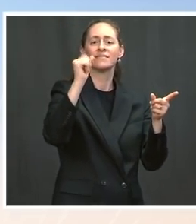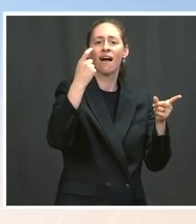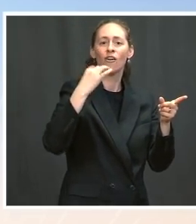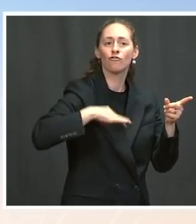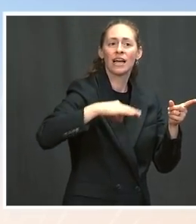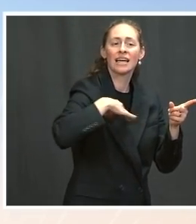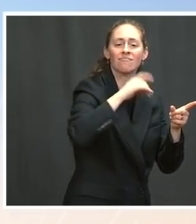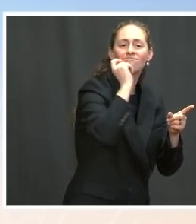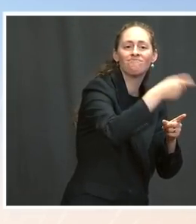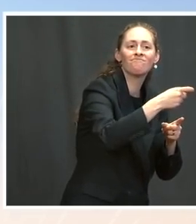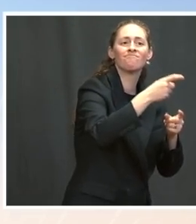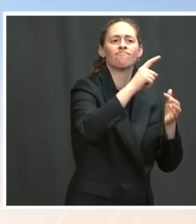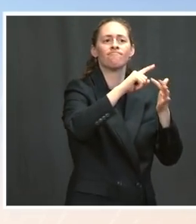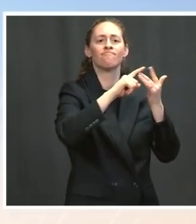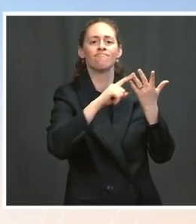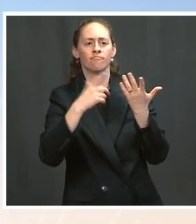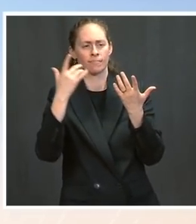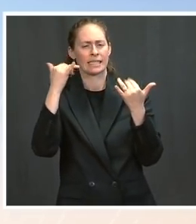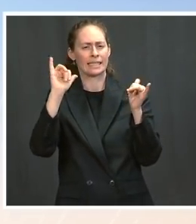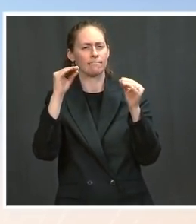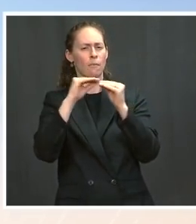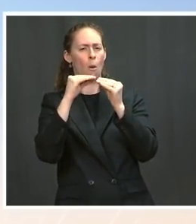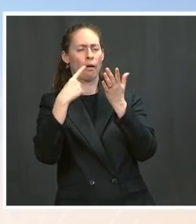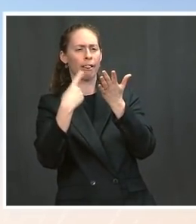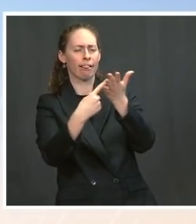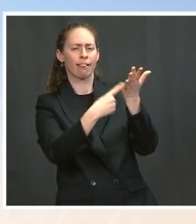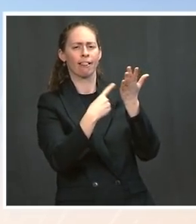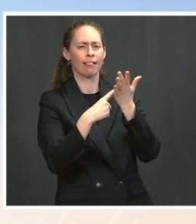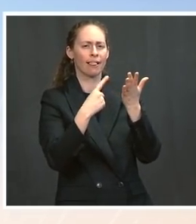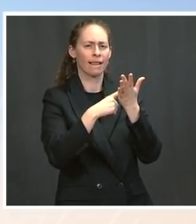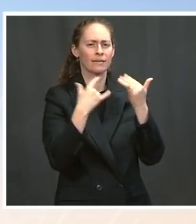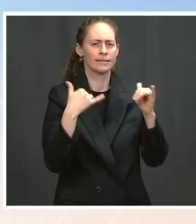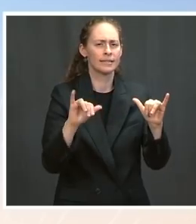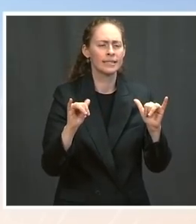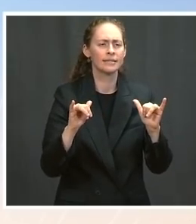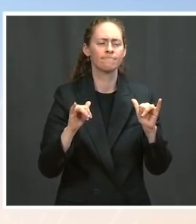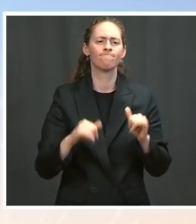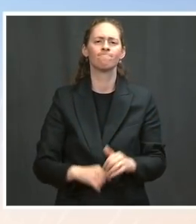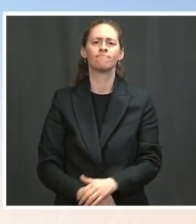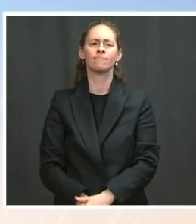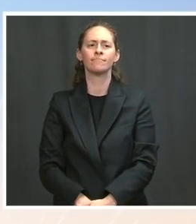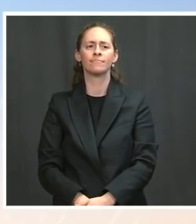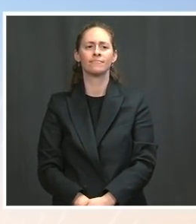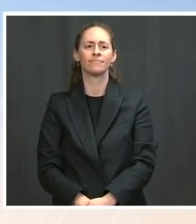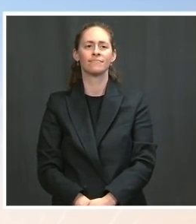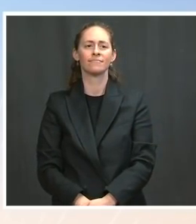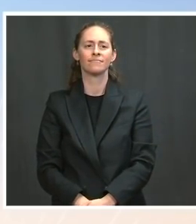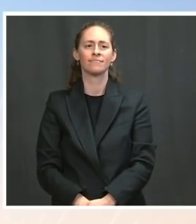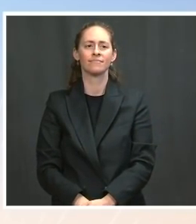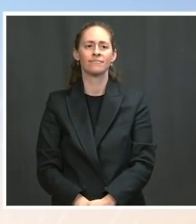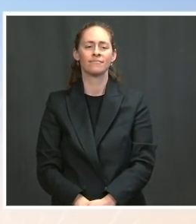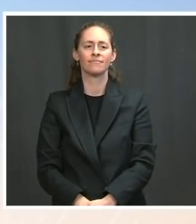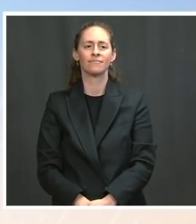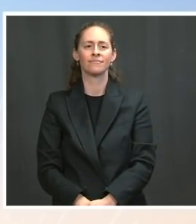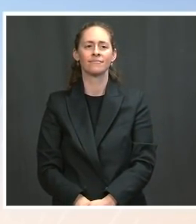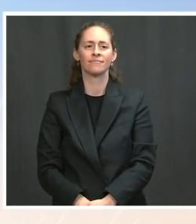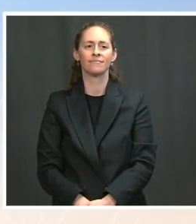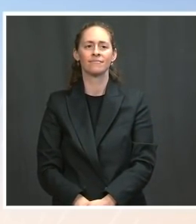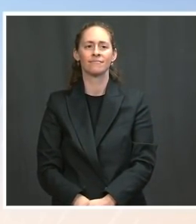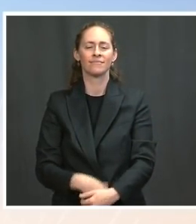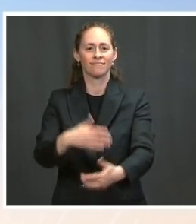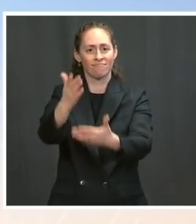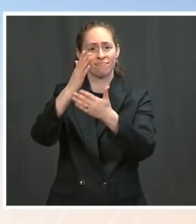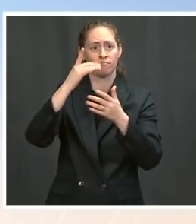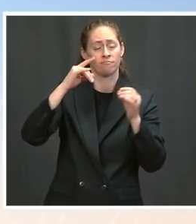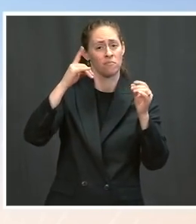being implemented now from the American Rescue Plan. And other pieces are meant to have a longer-term benefit. You're right. They're not all meant